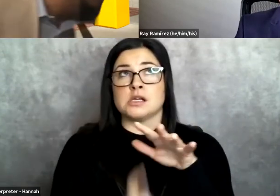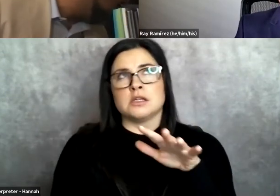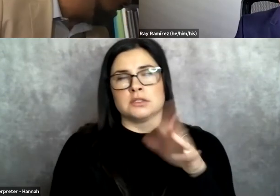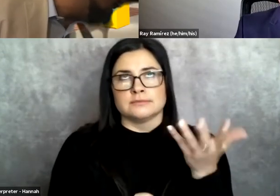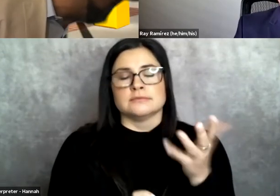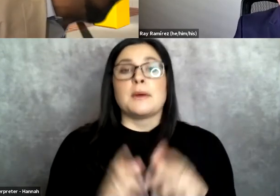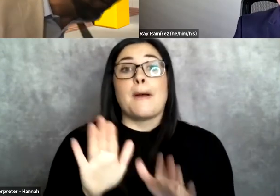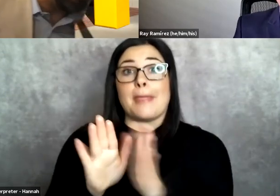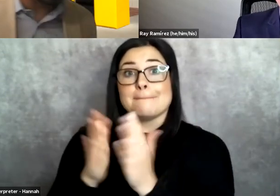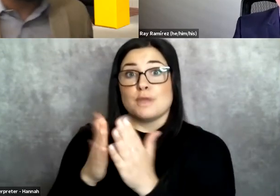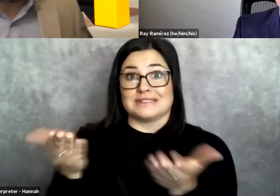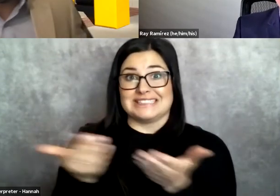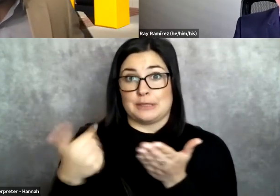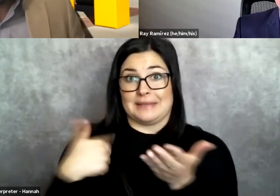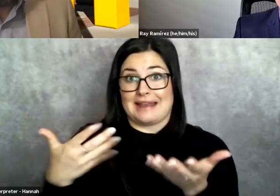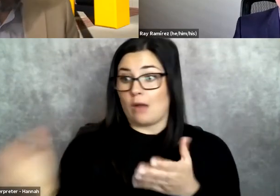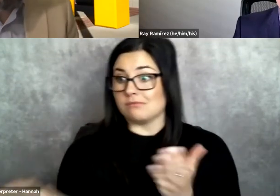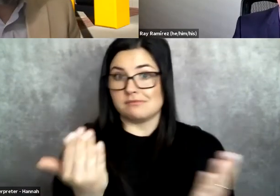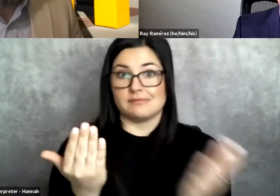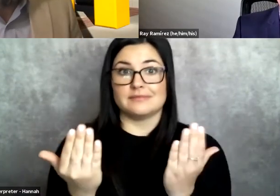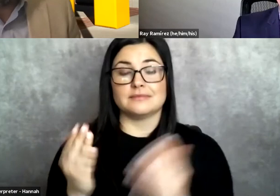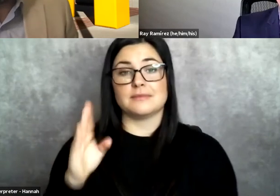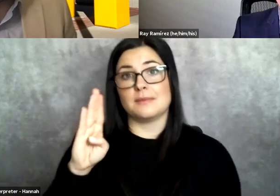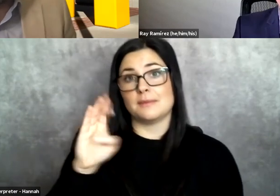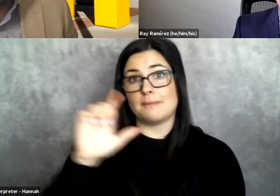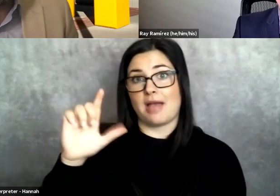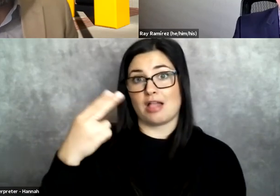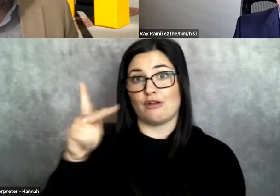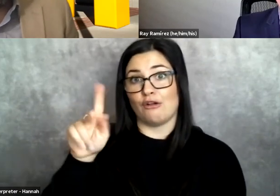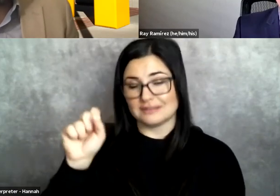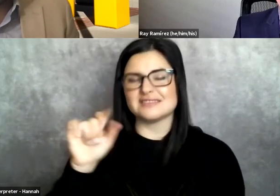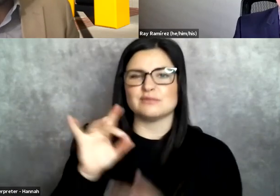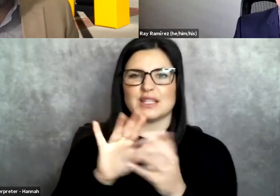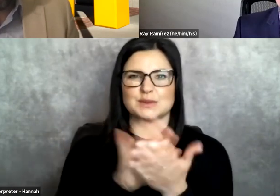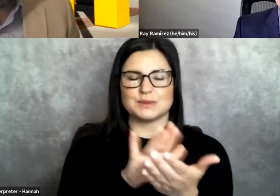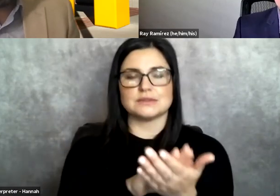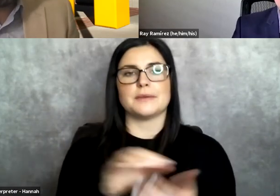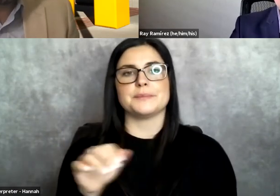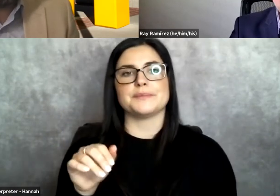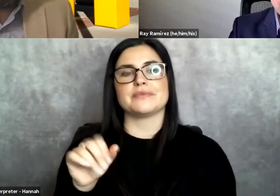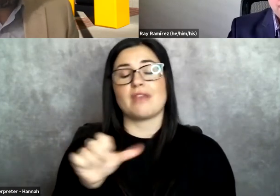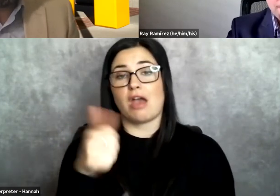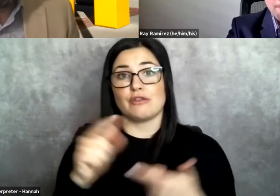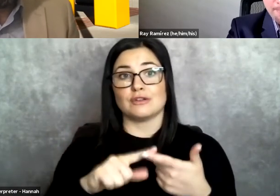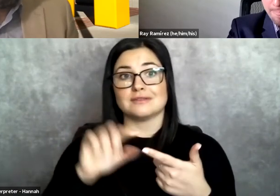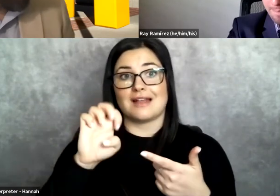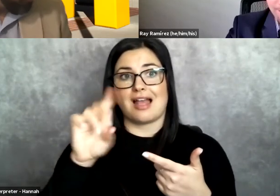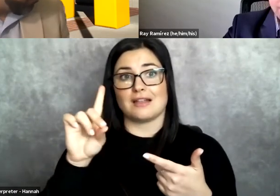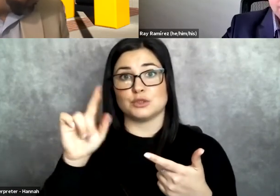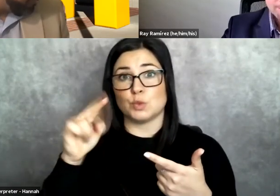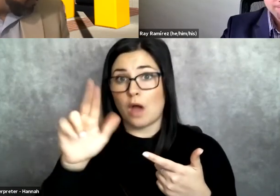maybe the books that I have around me right now, know, Bell Hooks is what I'm reading for school, I'm reading for school right now,